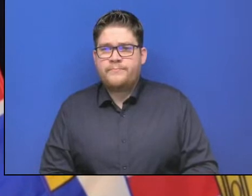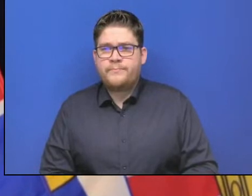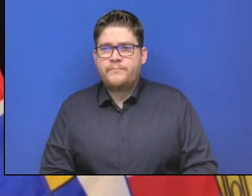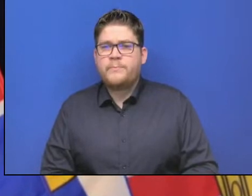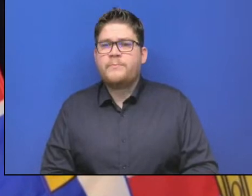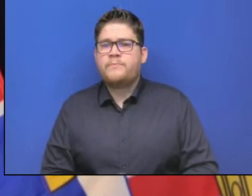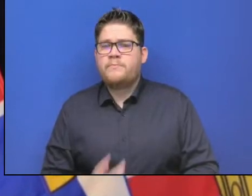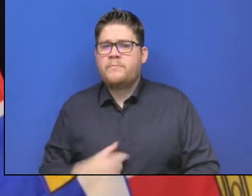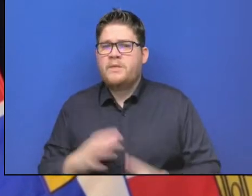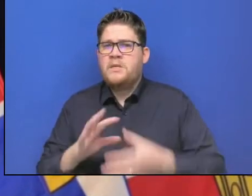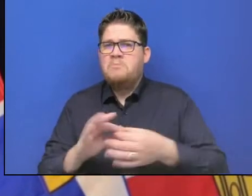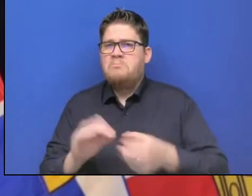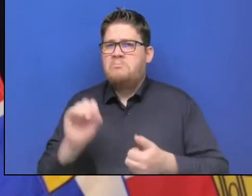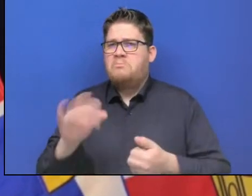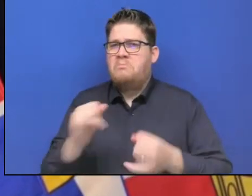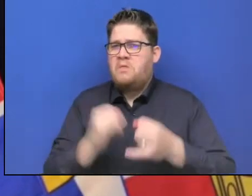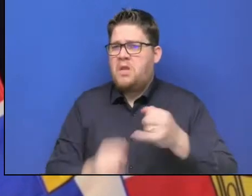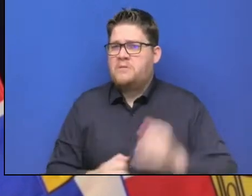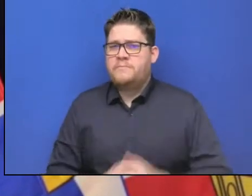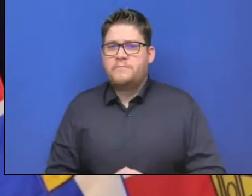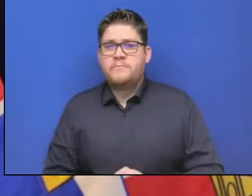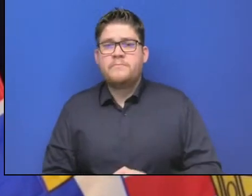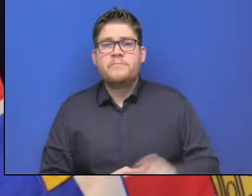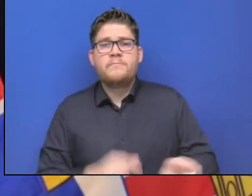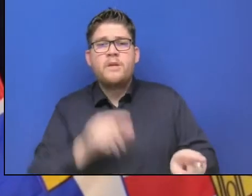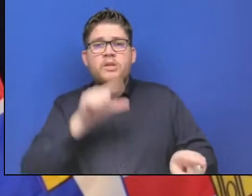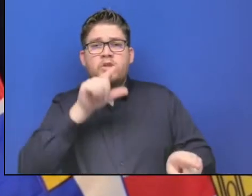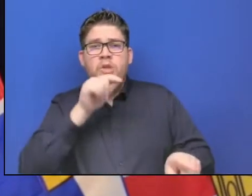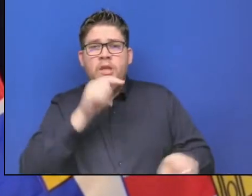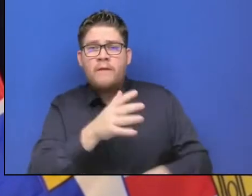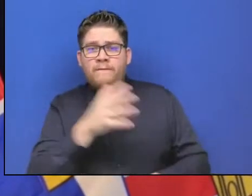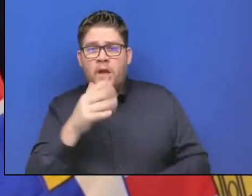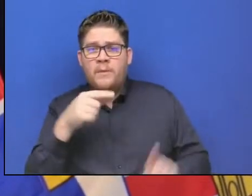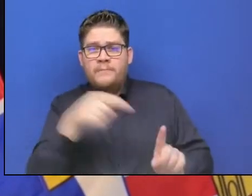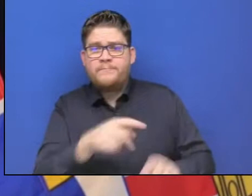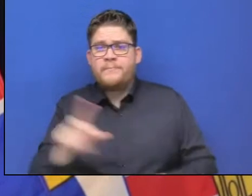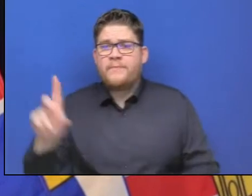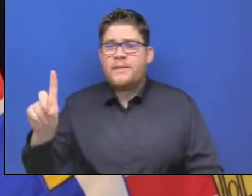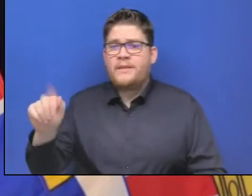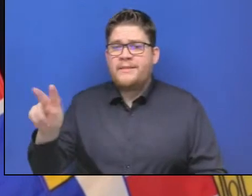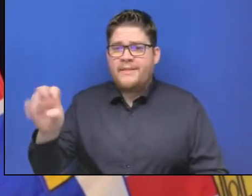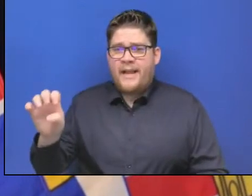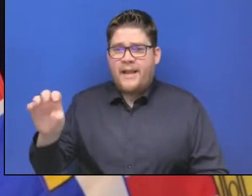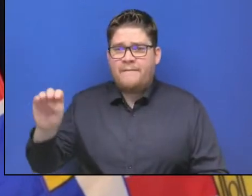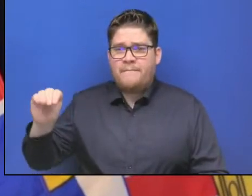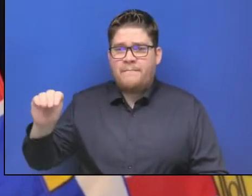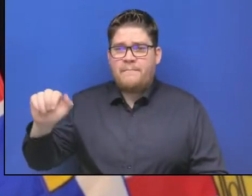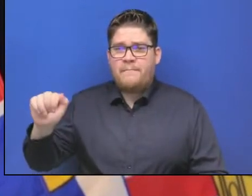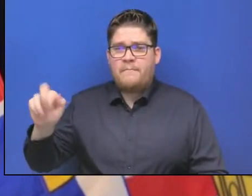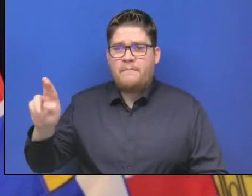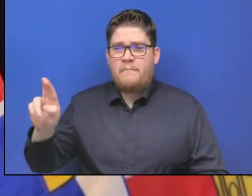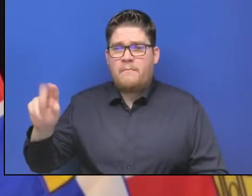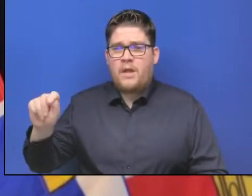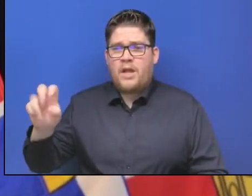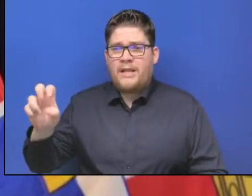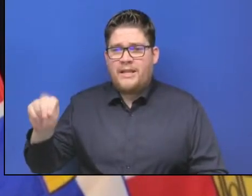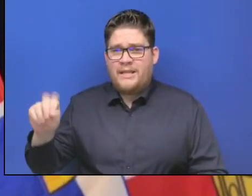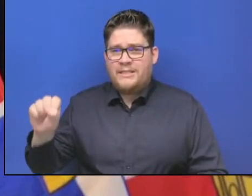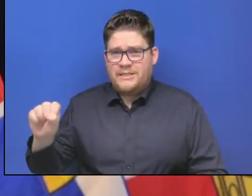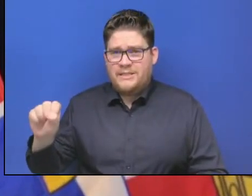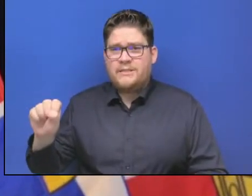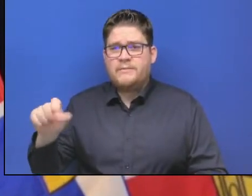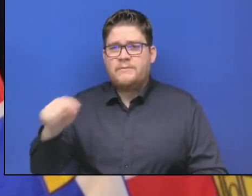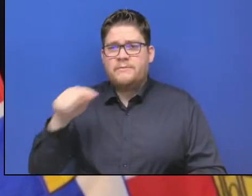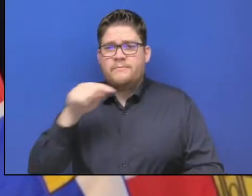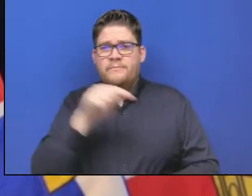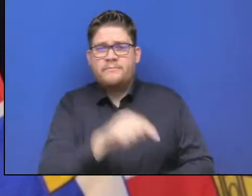about a chicken farmer by the name of Dave Martins and his family. Dave Martins was located right in the